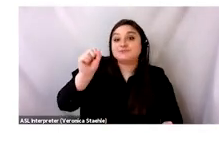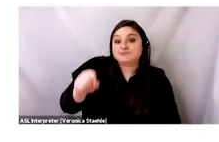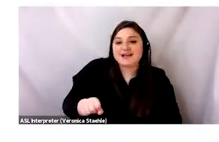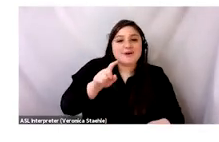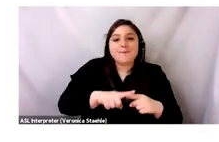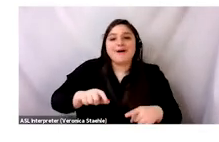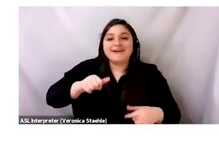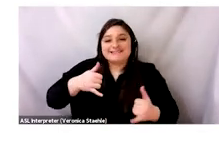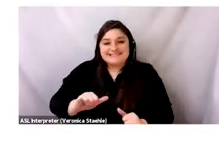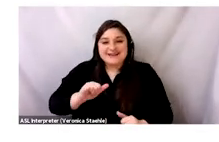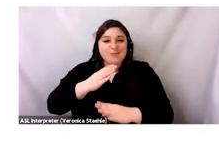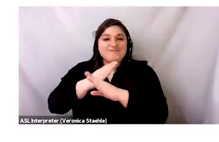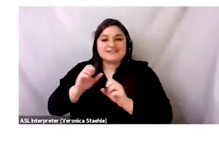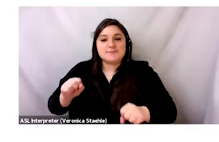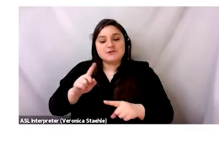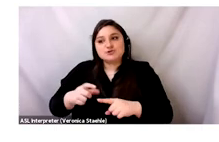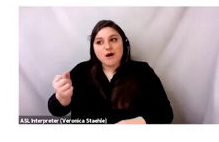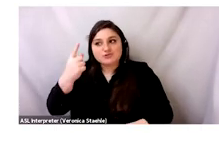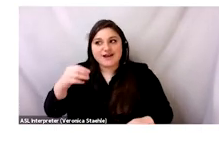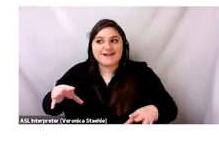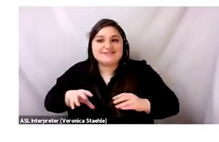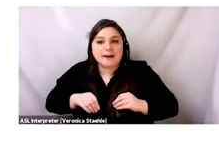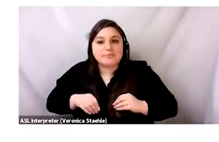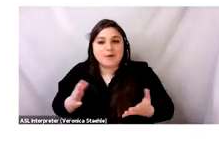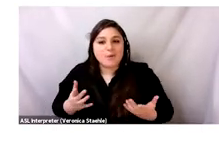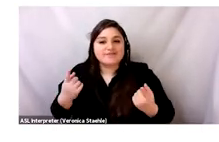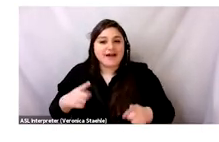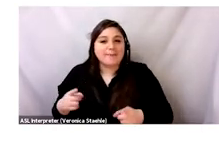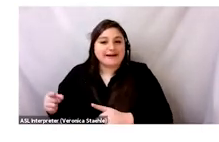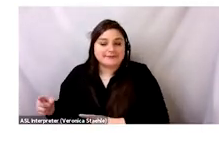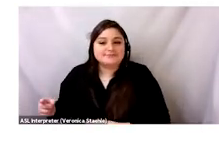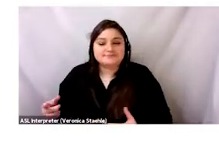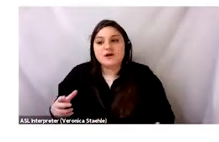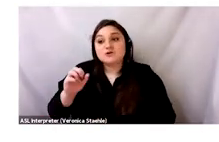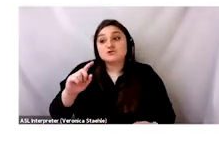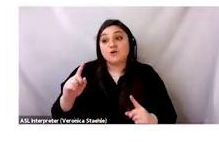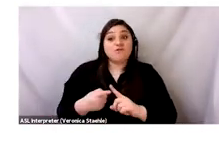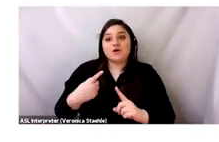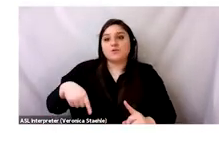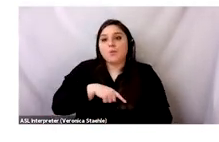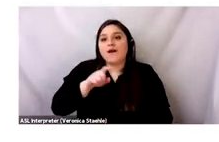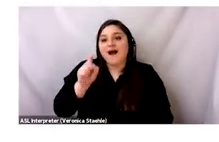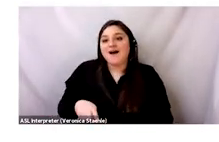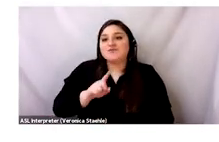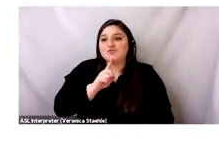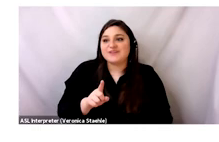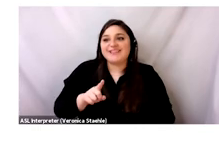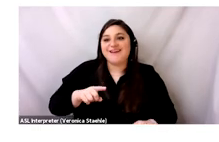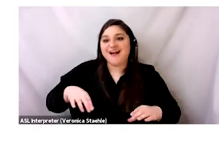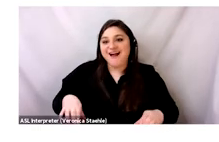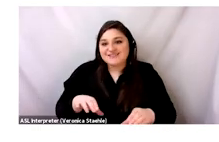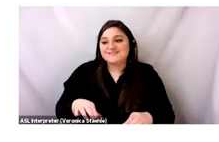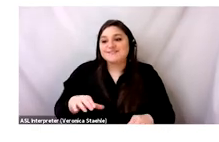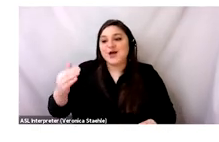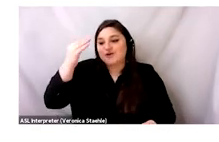or accepting the issue that is really going on. So I think for me, the first thing for us to do is like actively